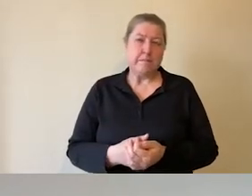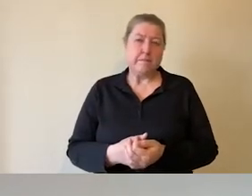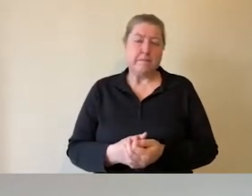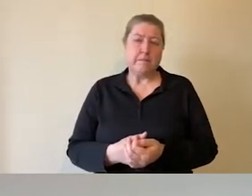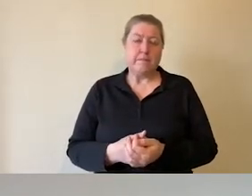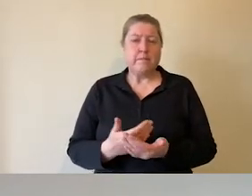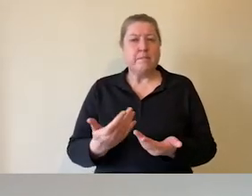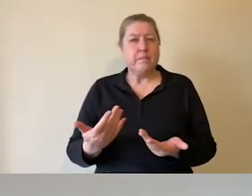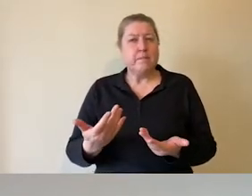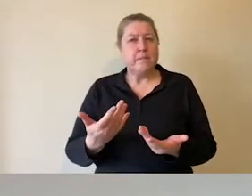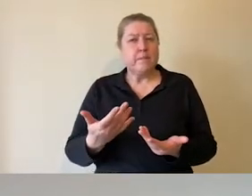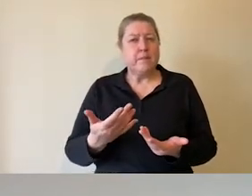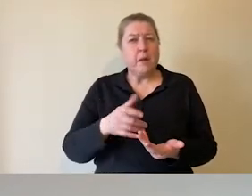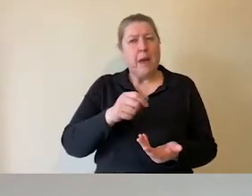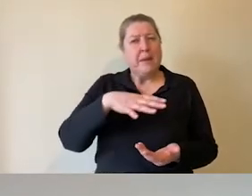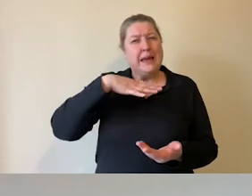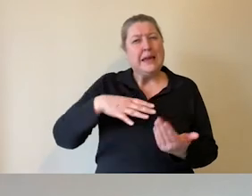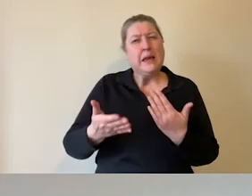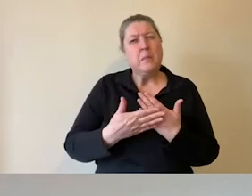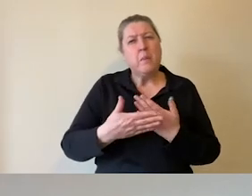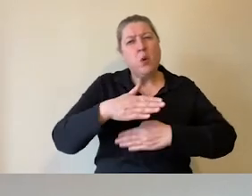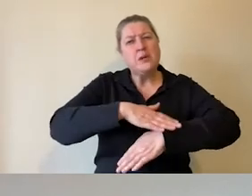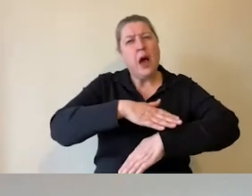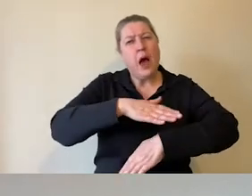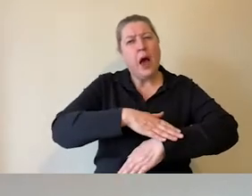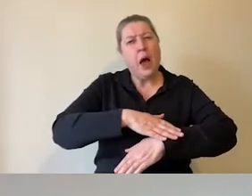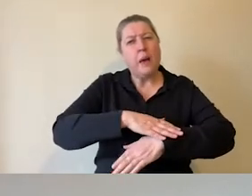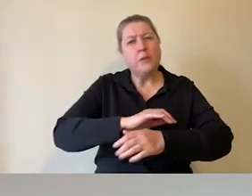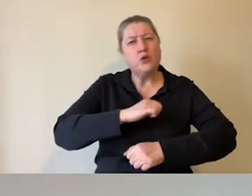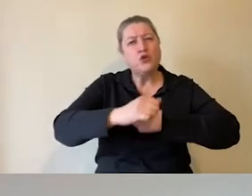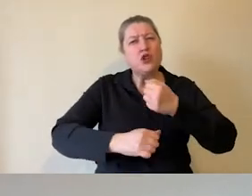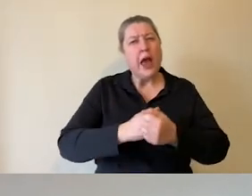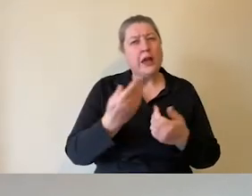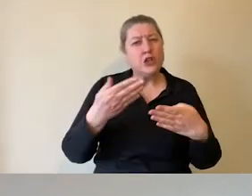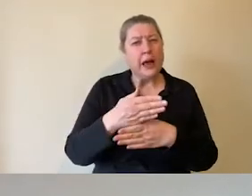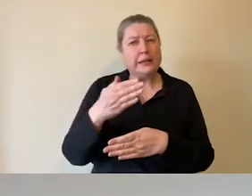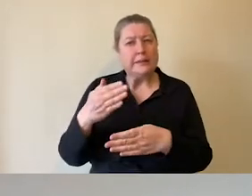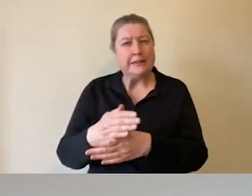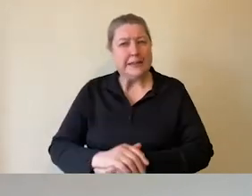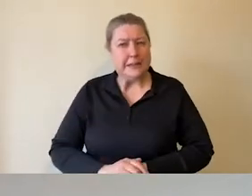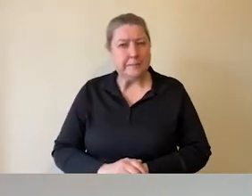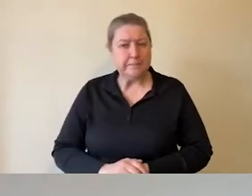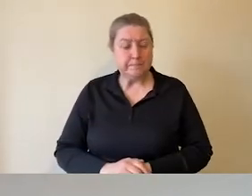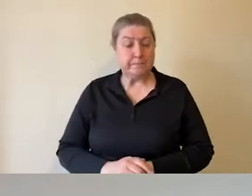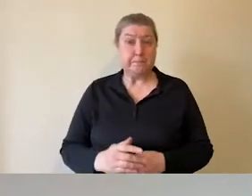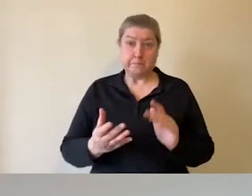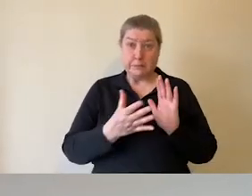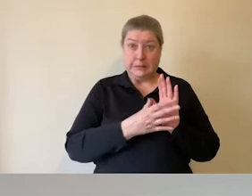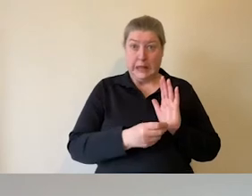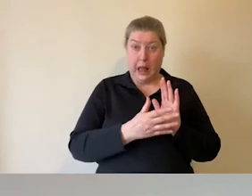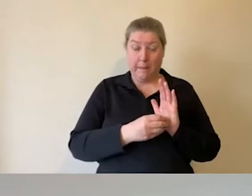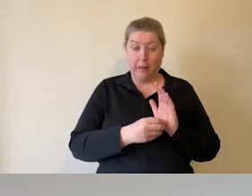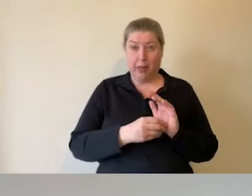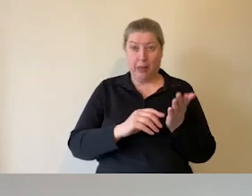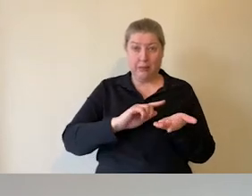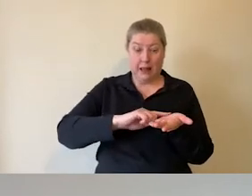scale who need a bit more time to change activities. So for example, you can put the